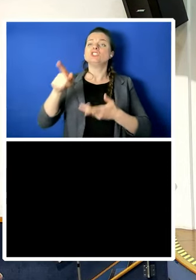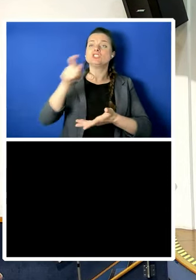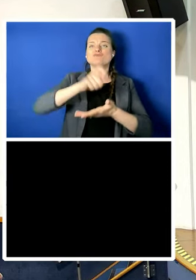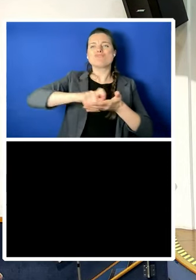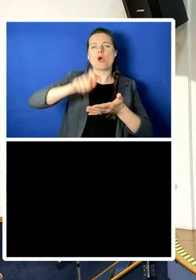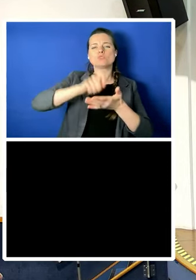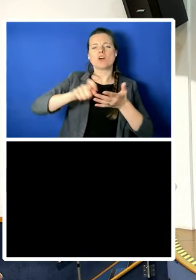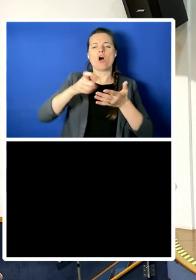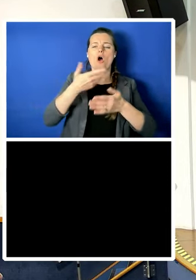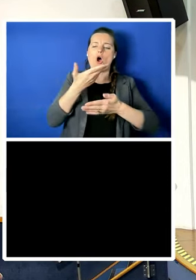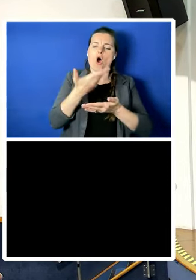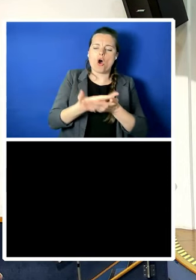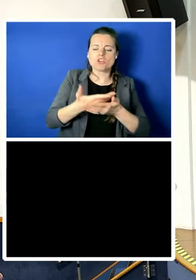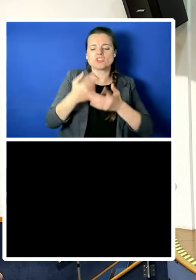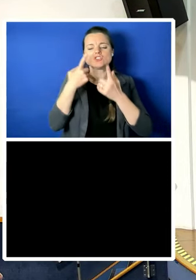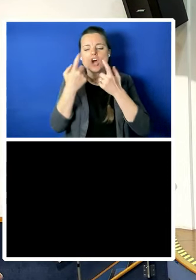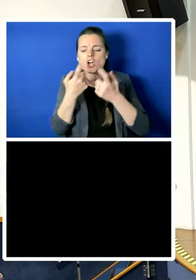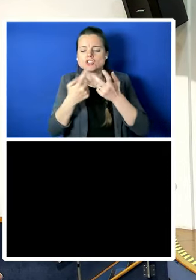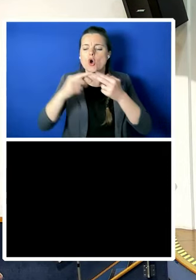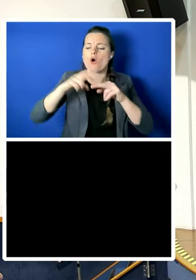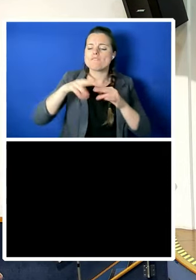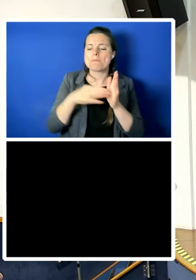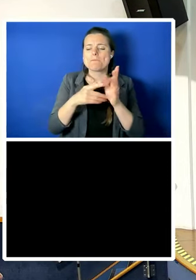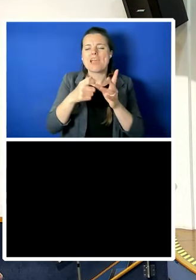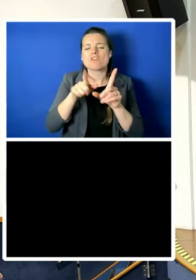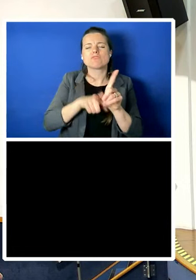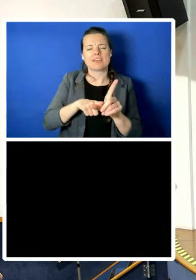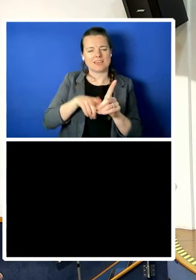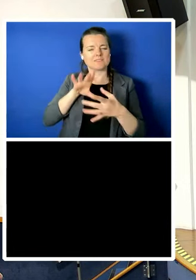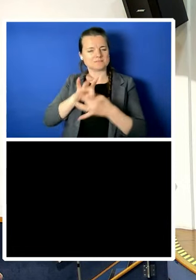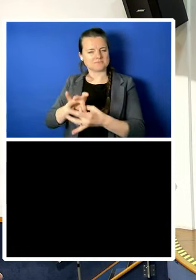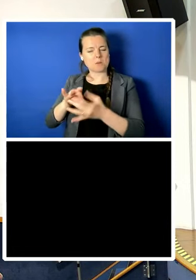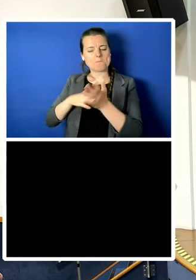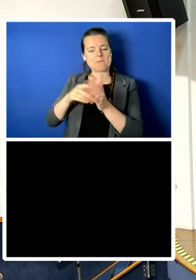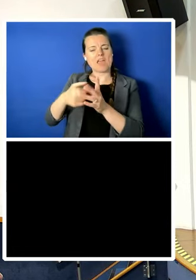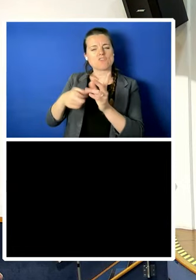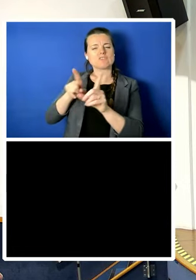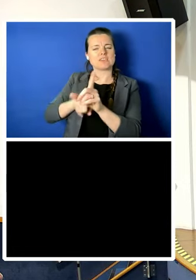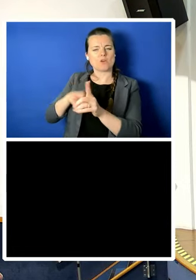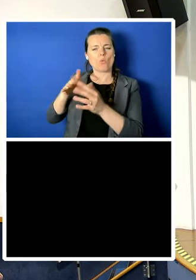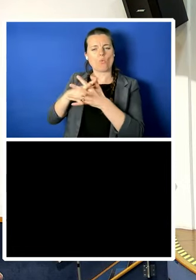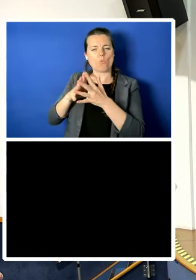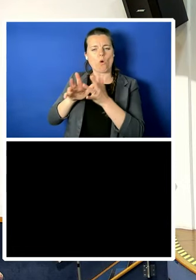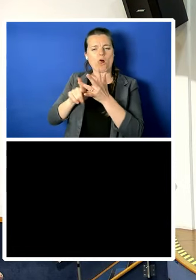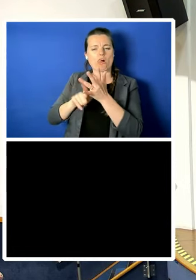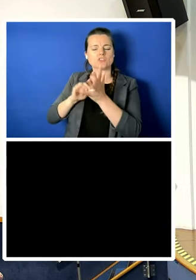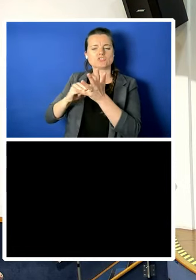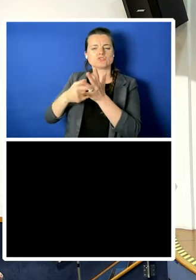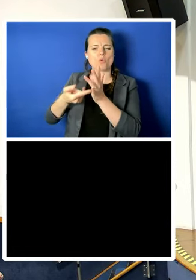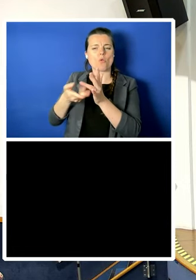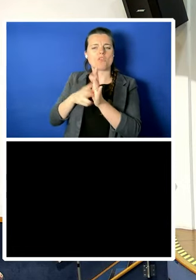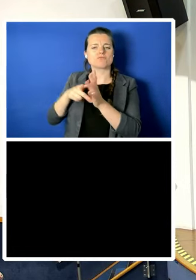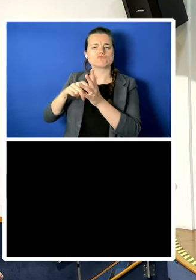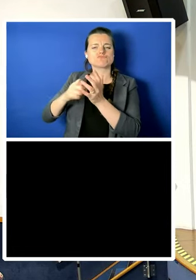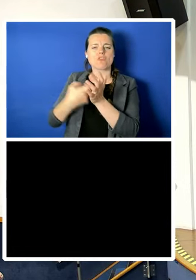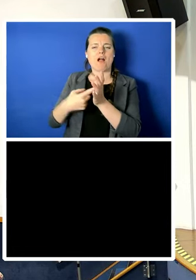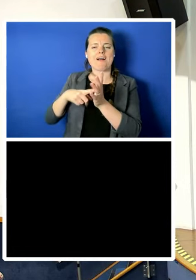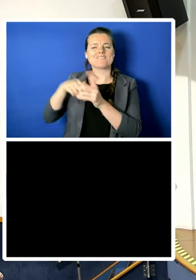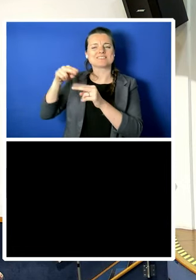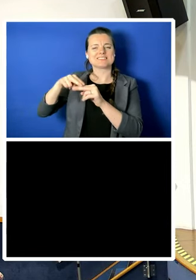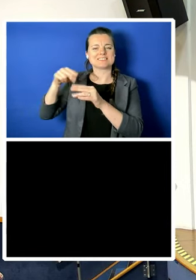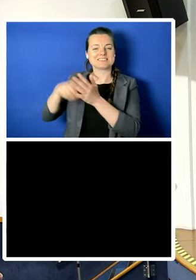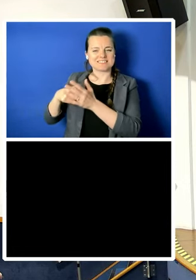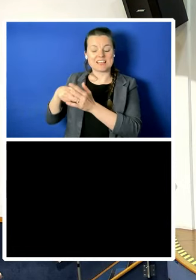of Mary Wollstonecraft and has just published One Woman Crime Wave. Congrats, Bea. Bea